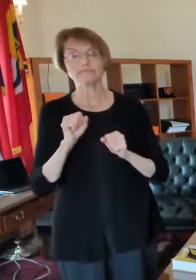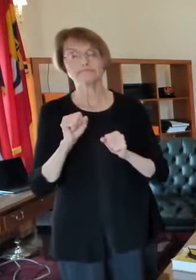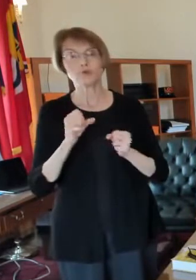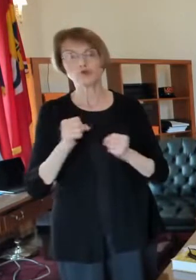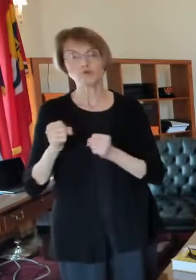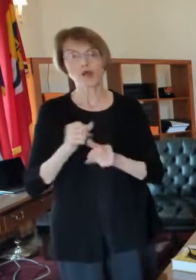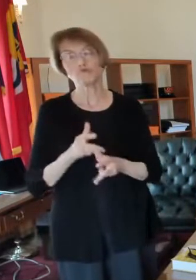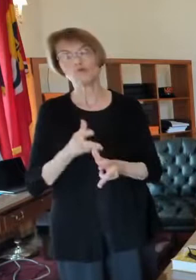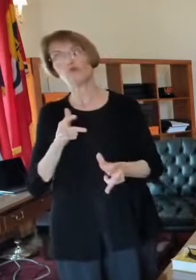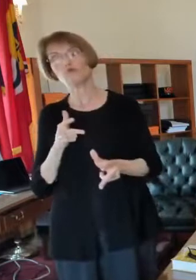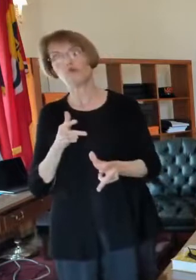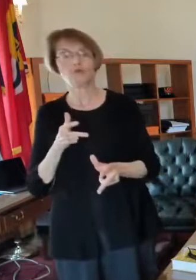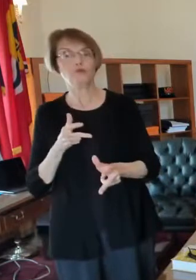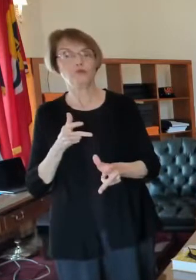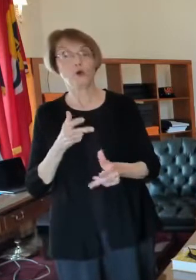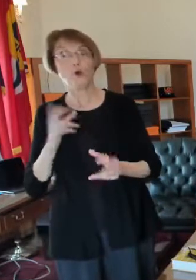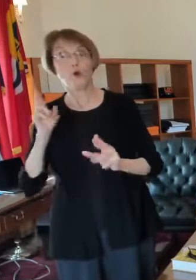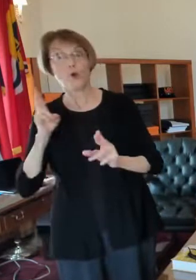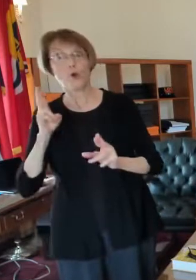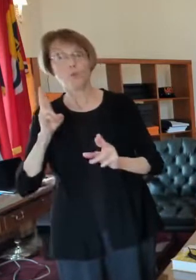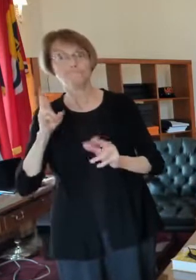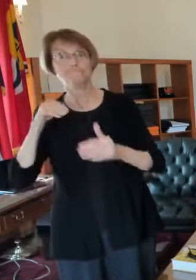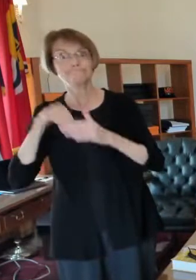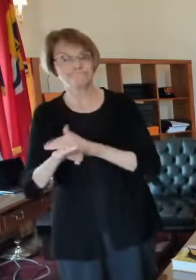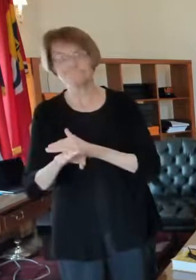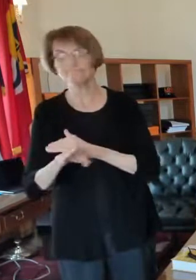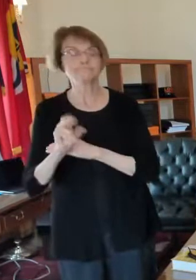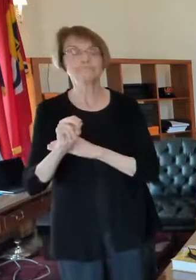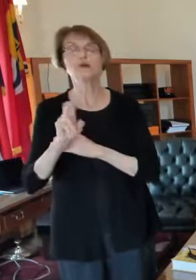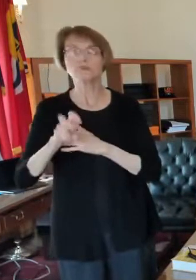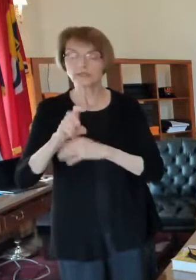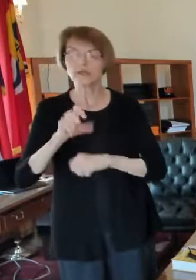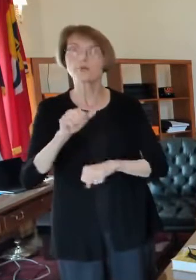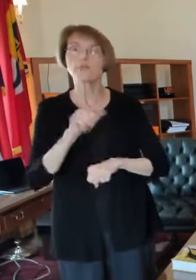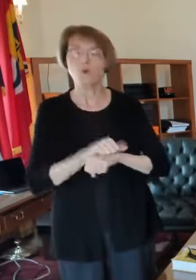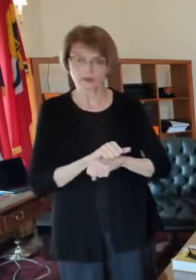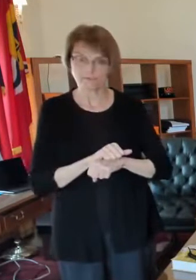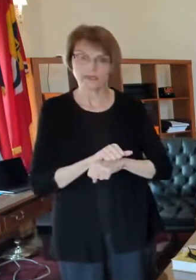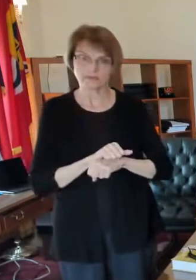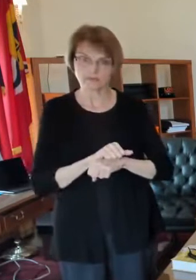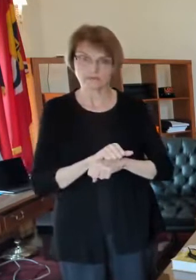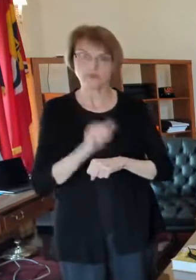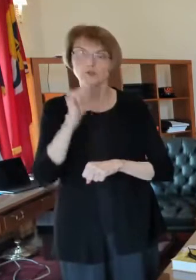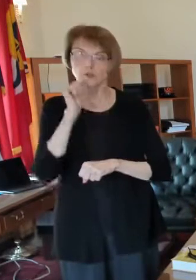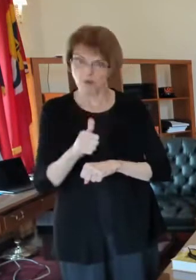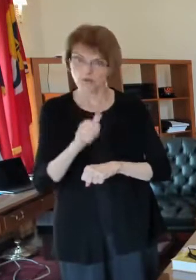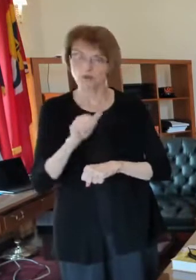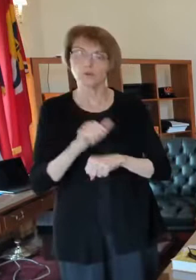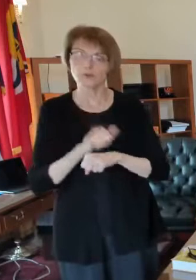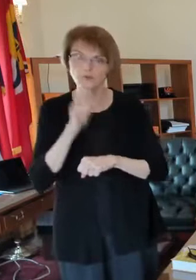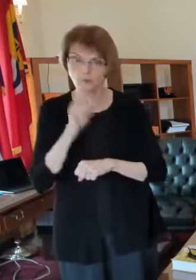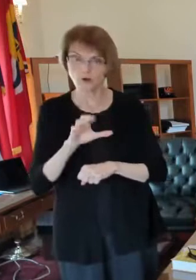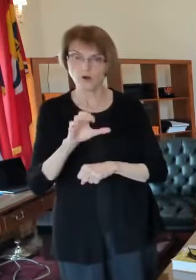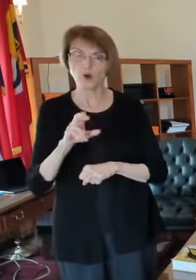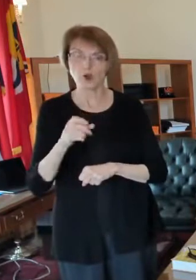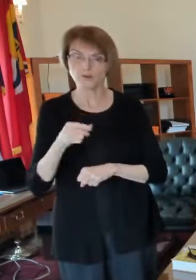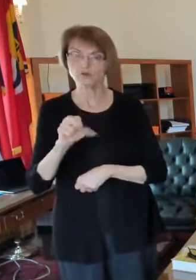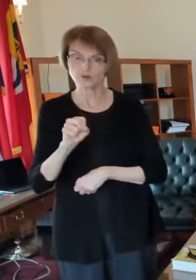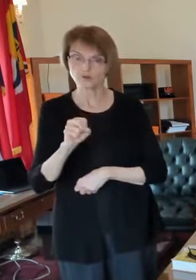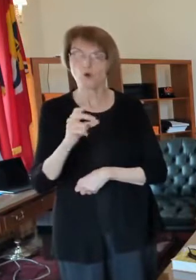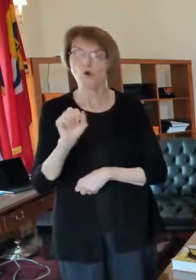in you you need to have an appointment in order to uh to get the vaccination tomorrow at carpenter's hall